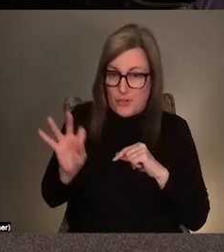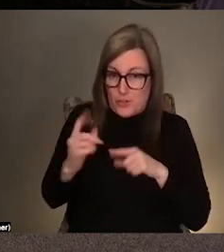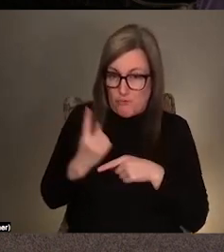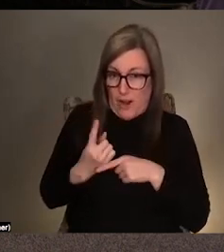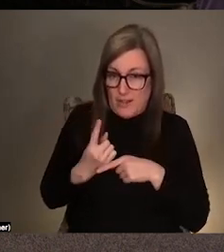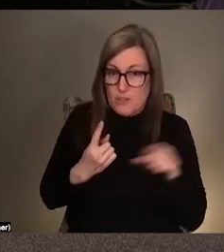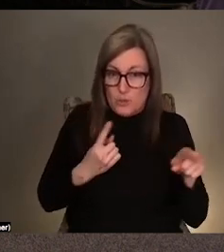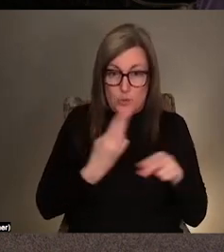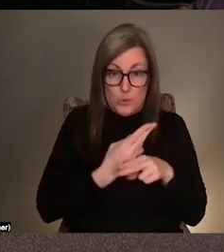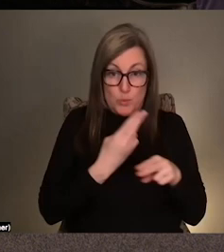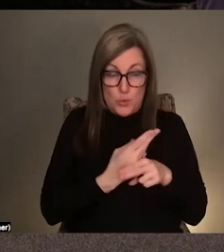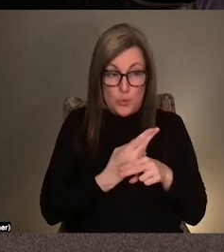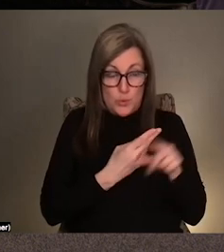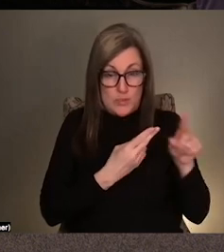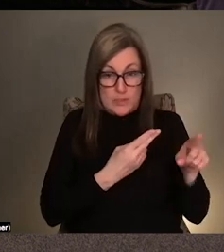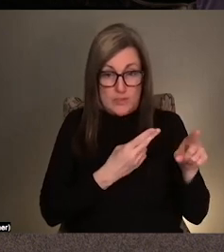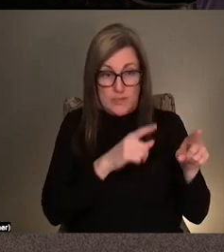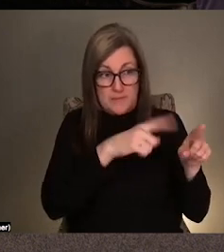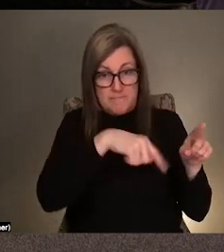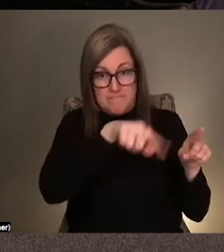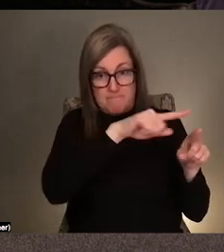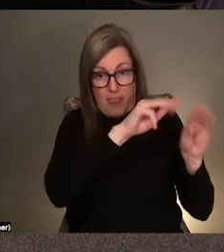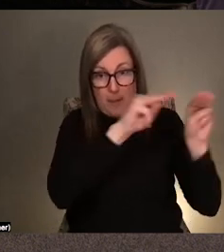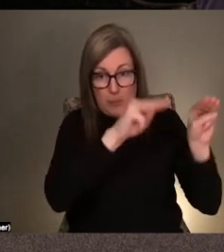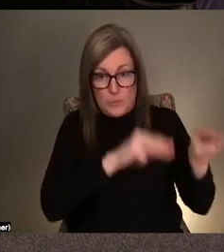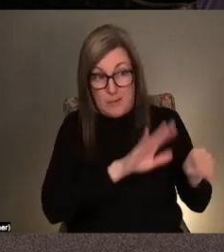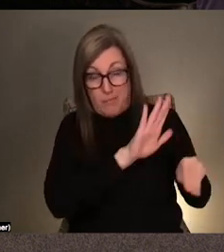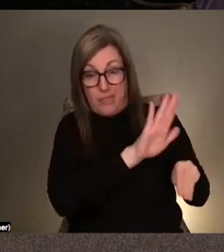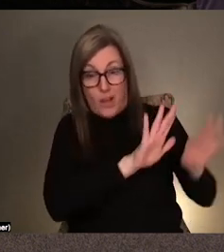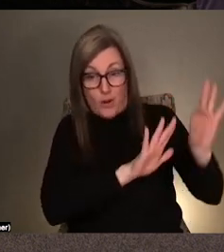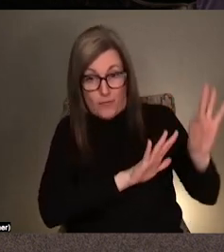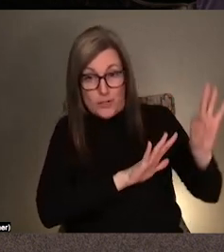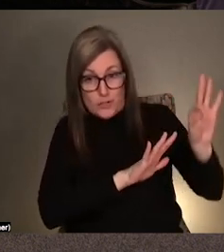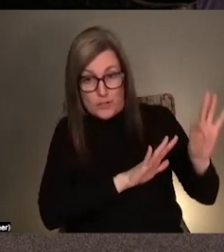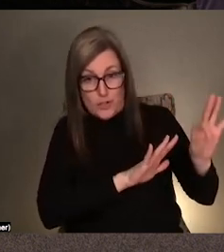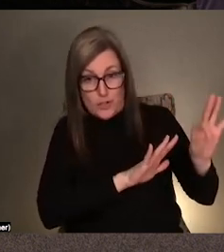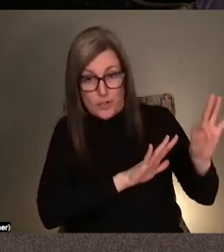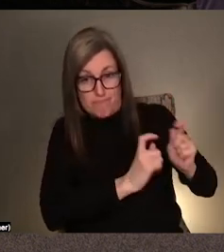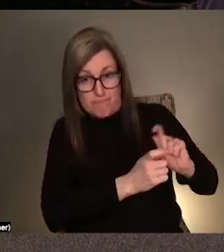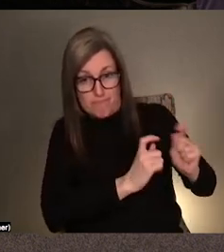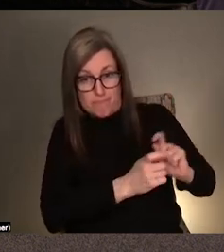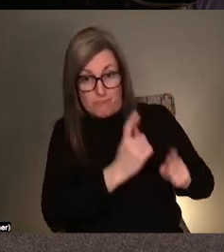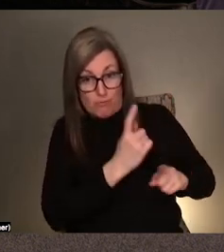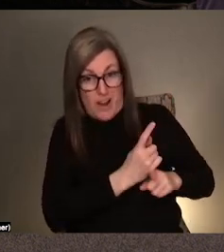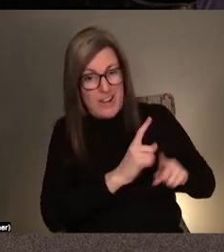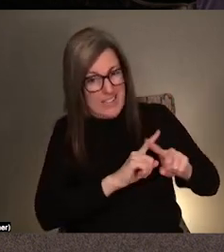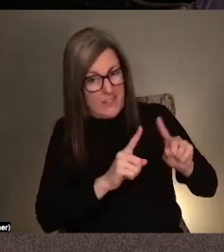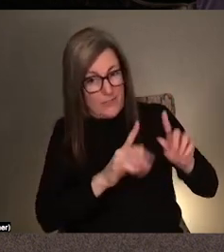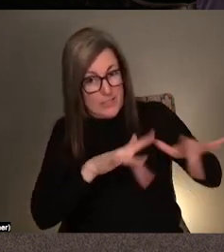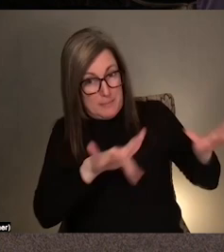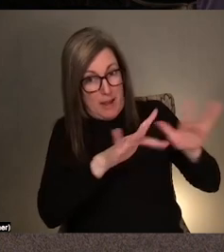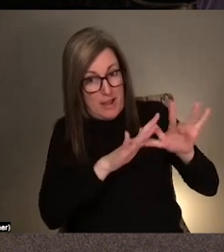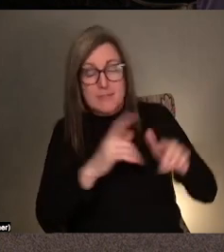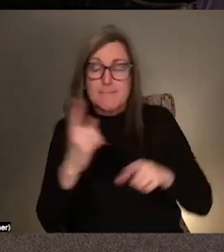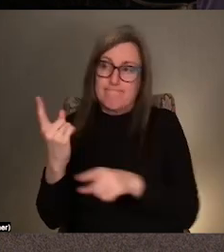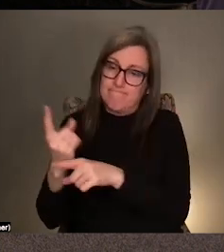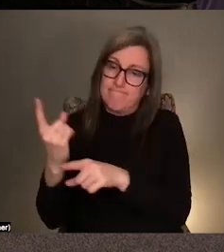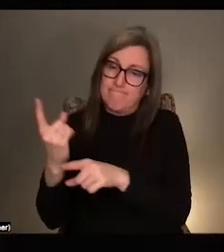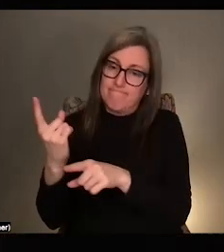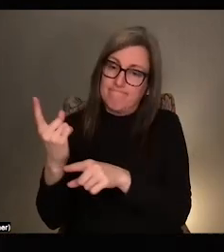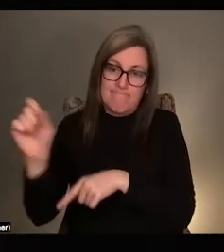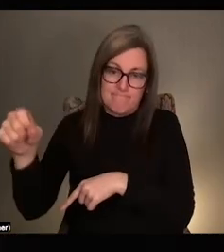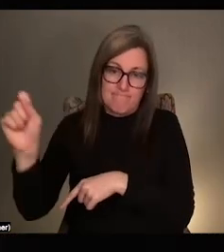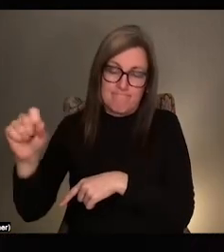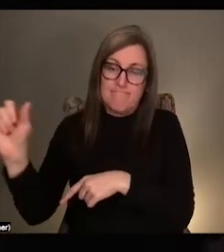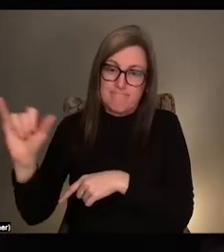But I imagine those iterative conversations will really continue because you'll be faced with totally different spaces. Yeah, absolutely. I think I think I will